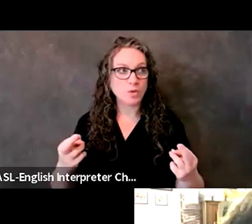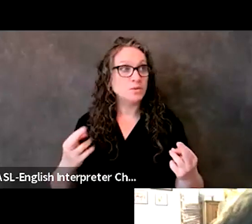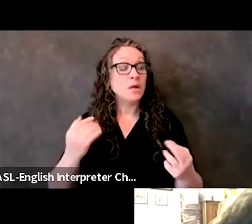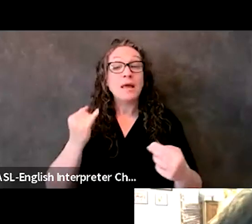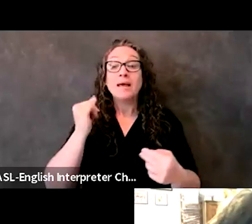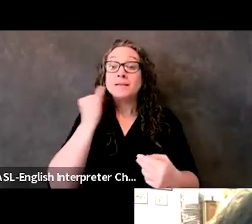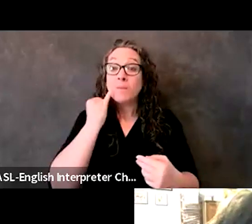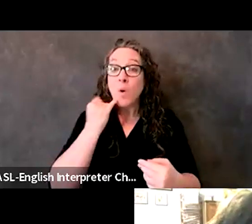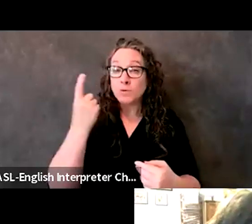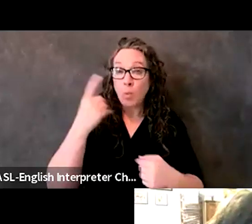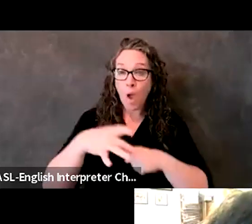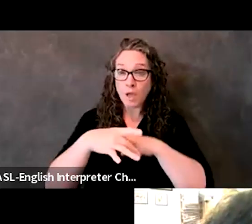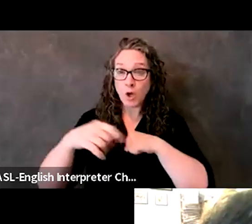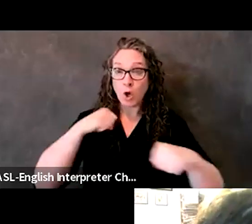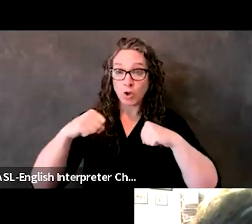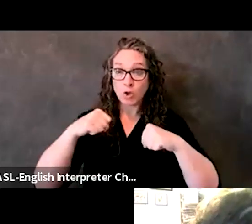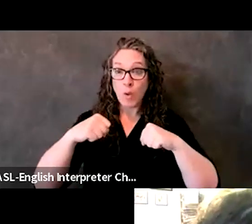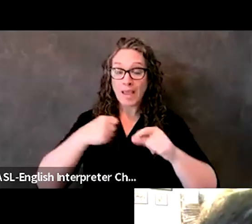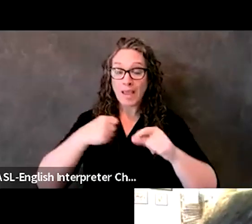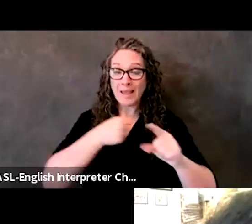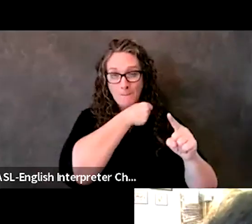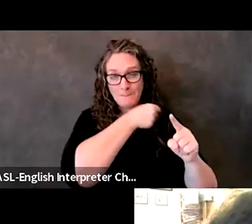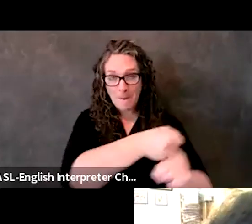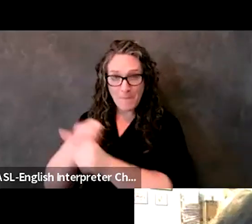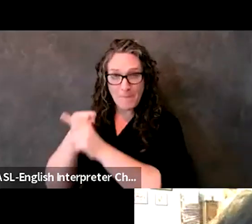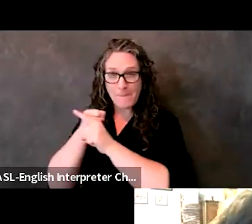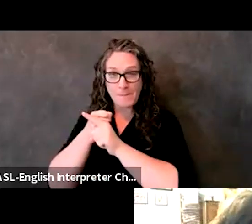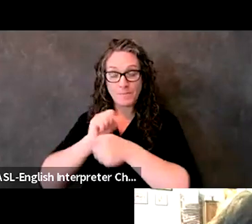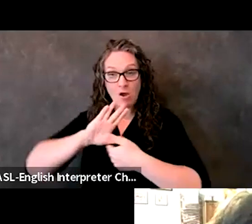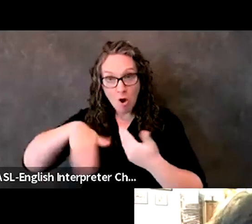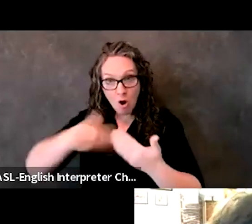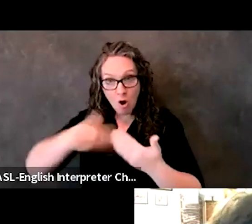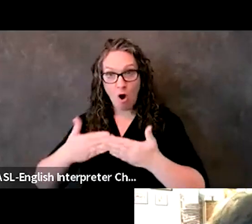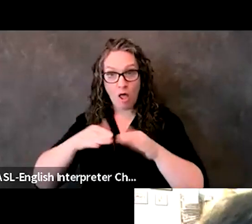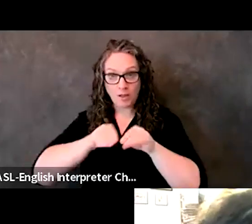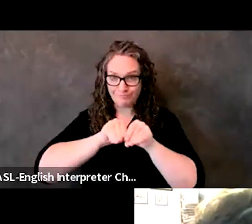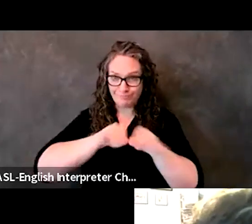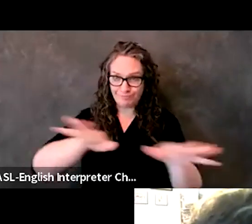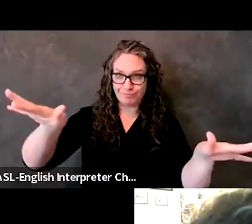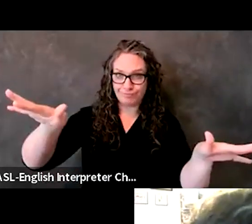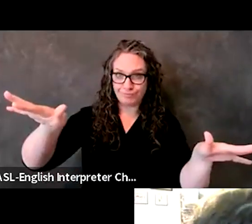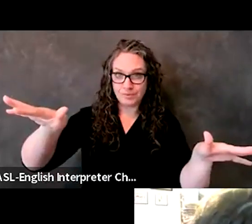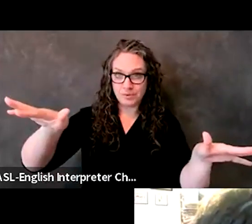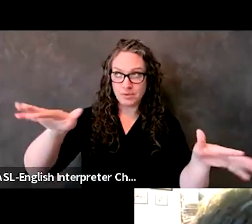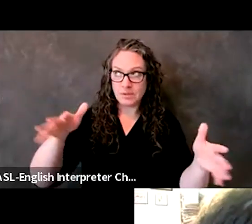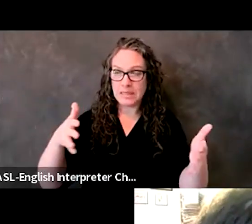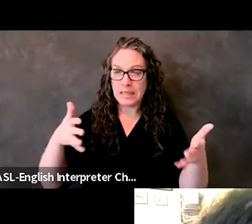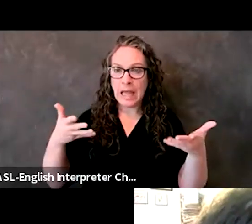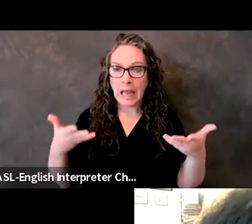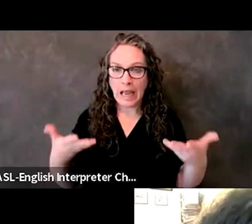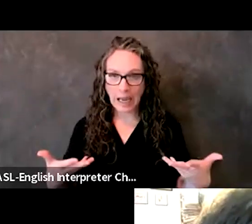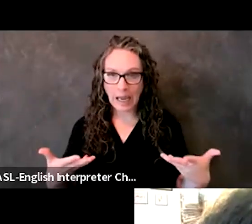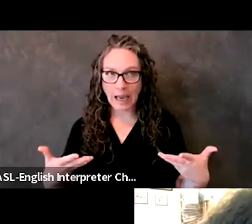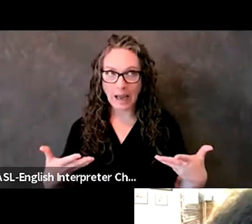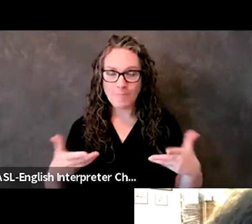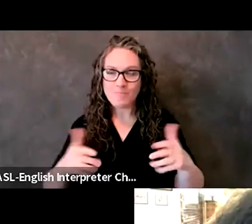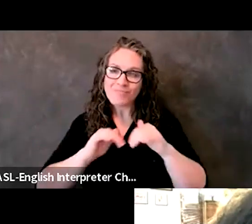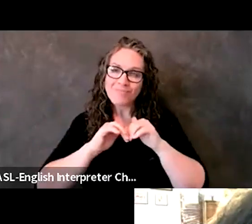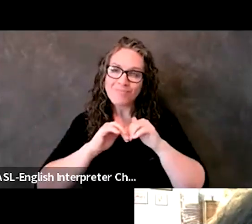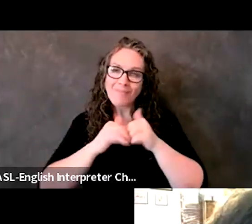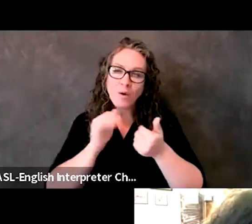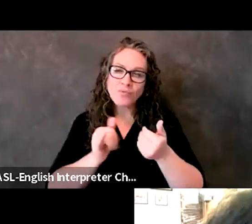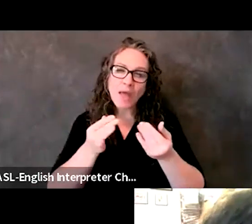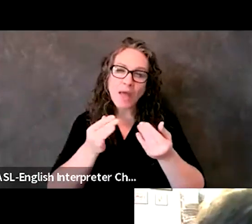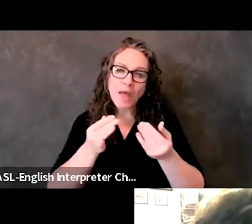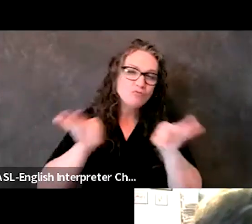impacts all of us. Okay. How is that critical resource going to be apportioned?